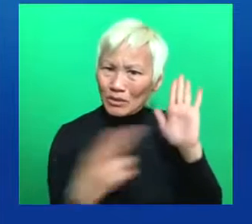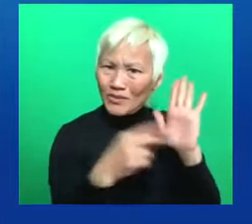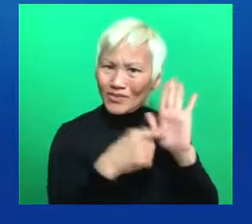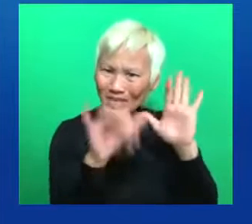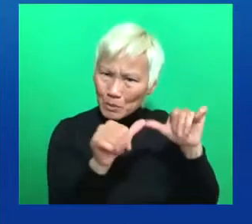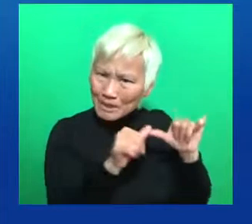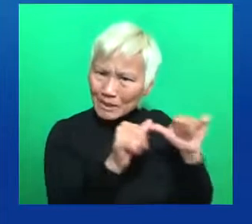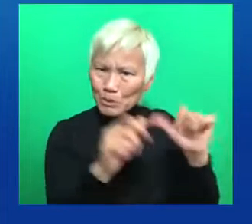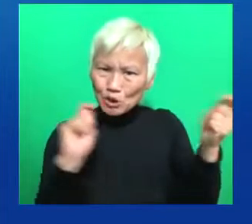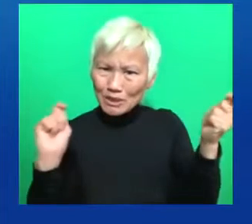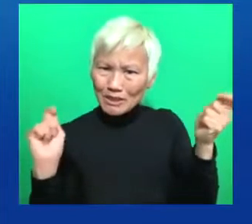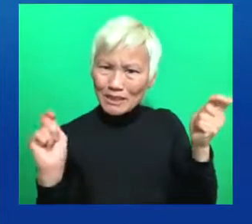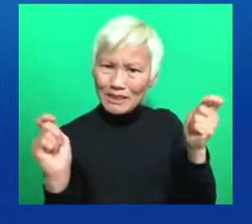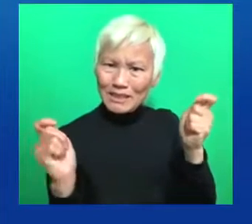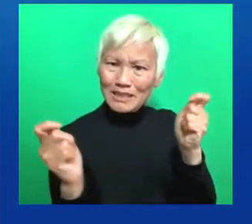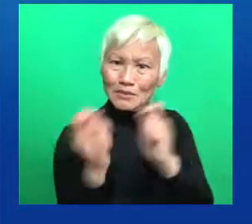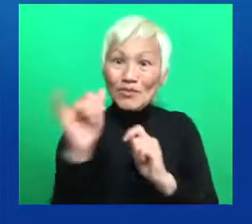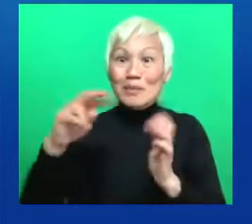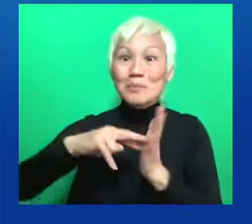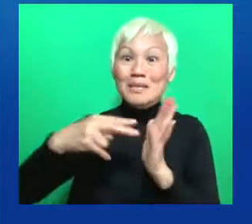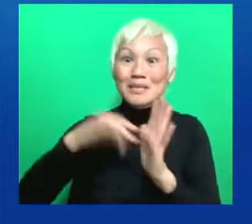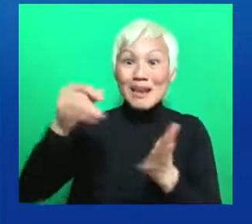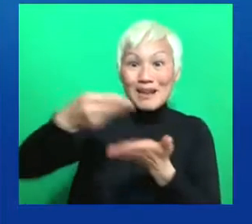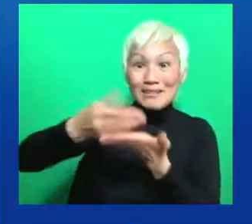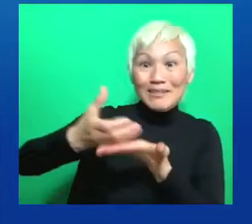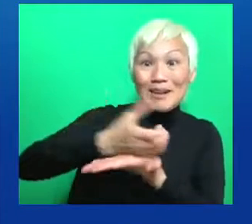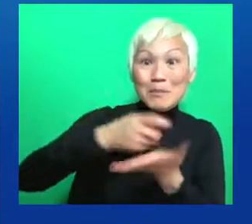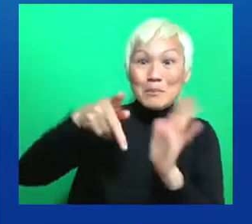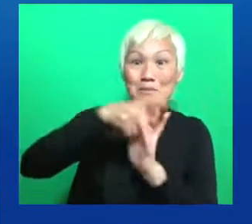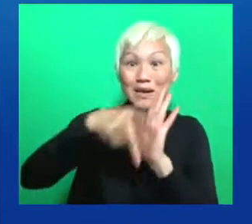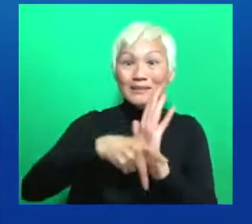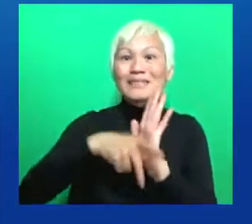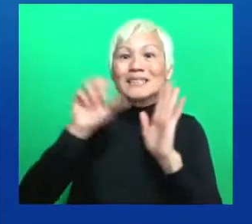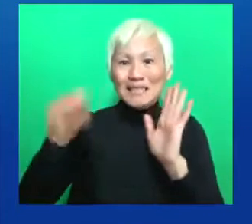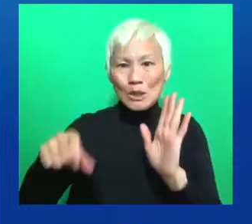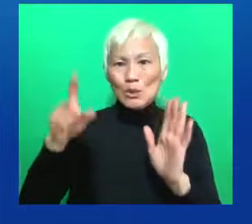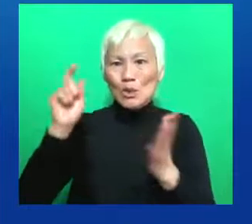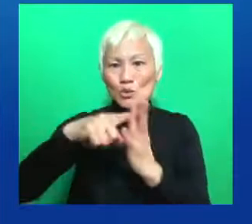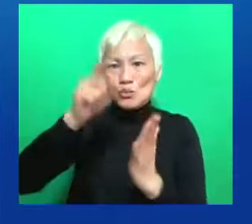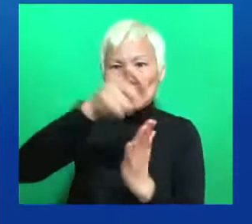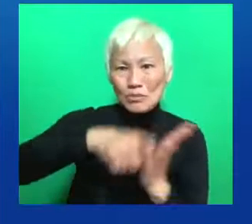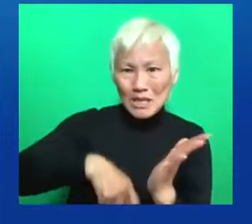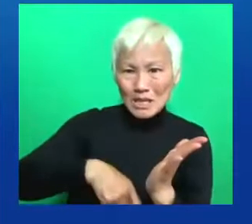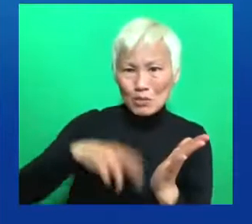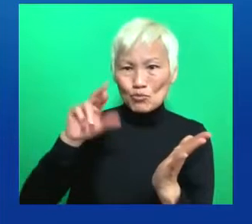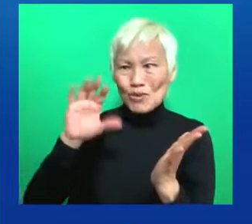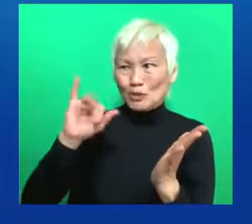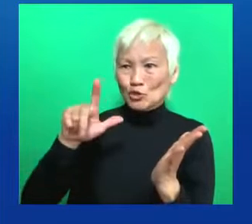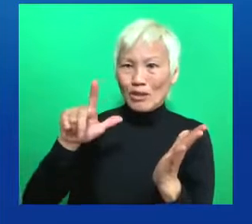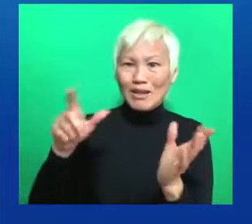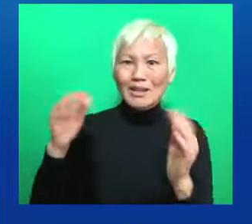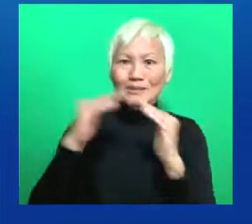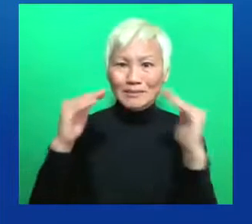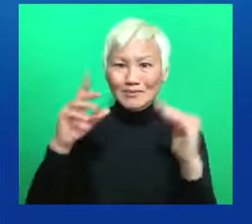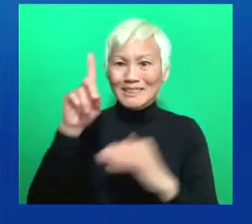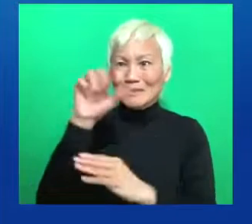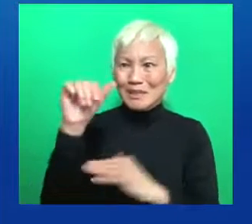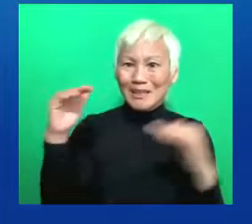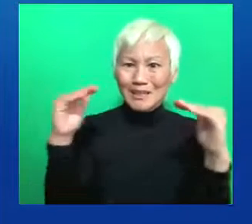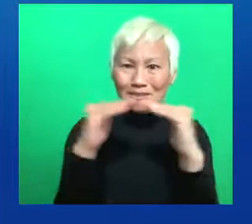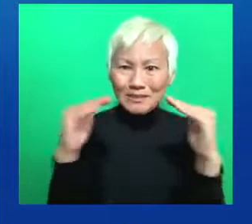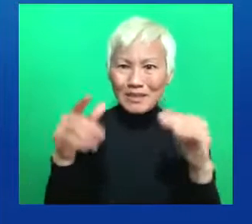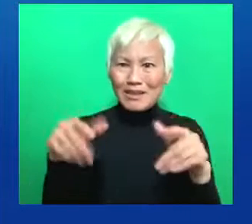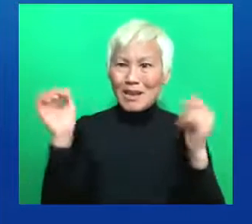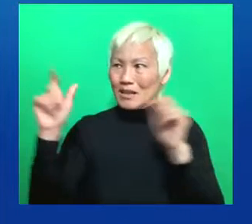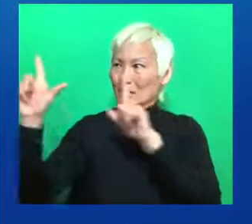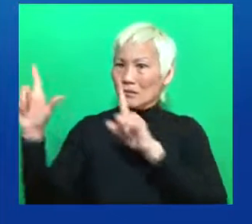justice policy with a racial justice lens and a disability justice lens. Everything from the way we address contracting and